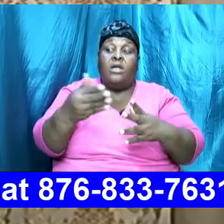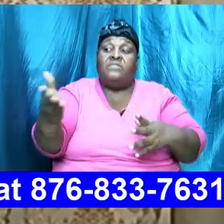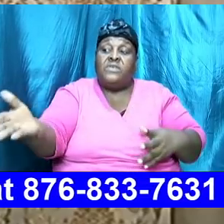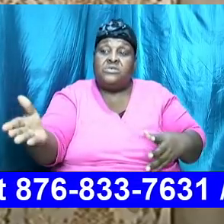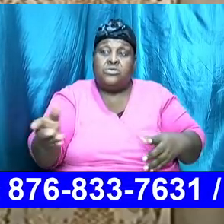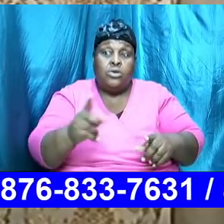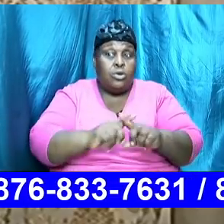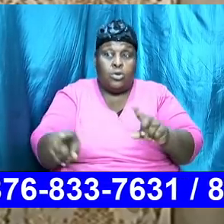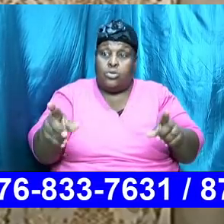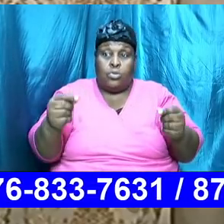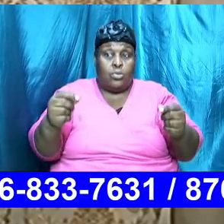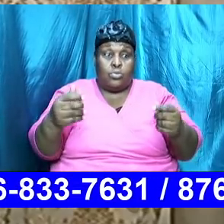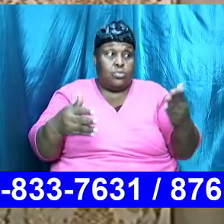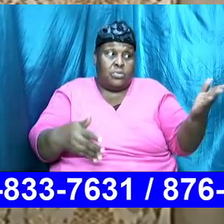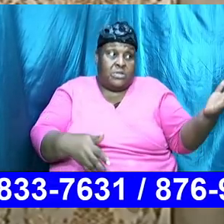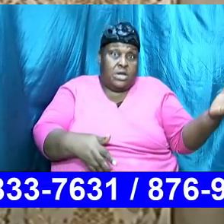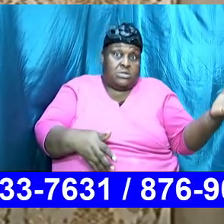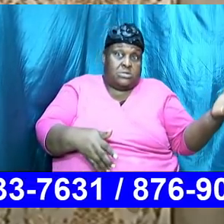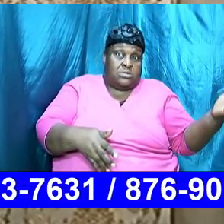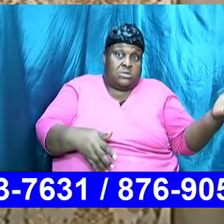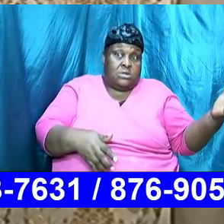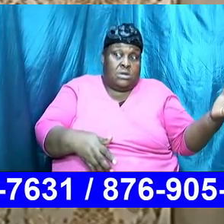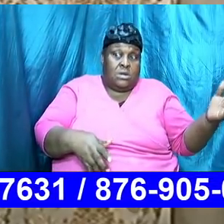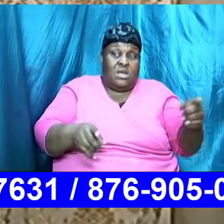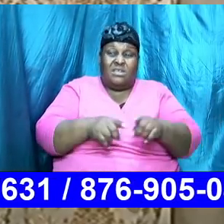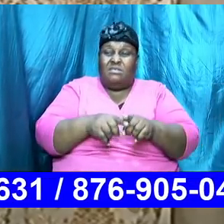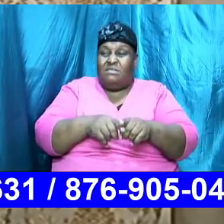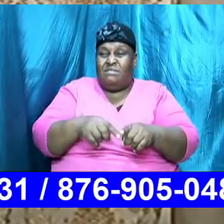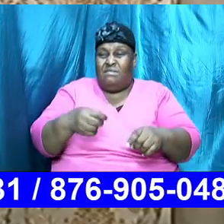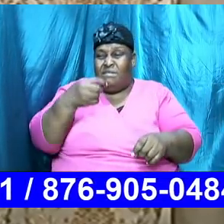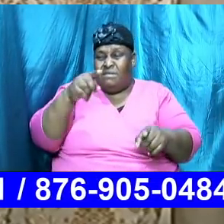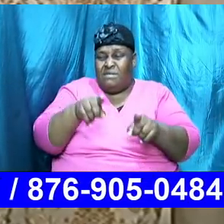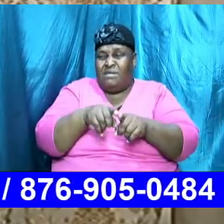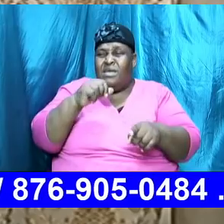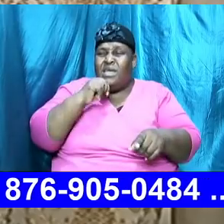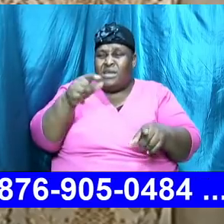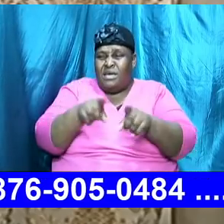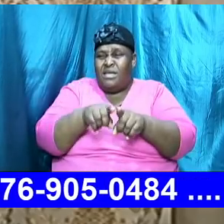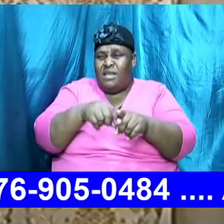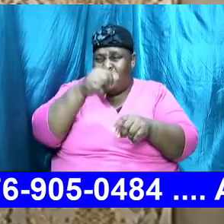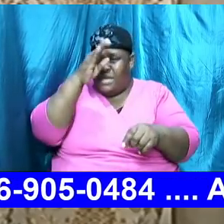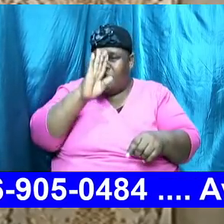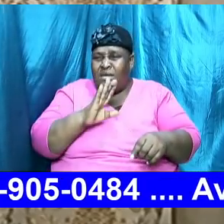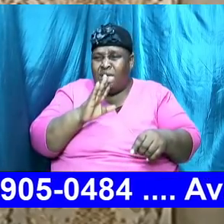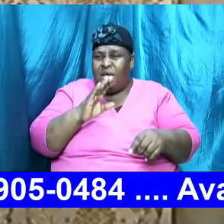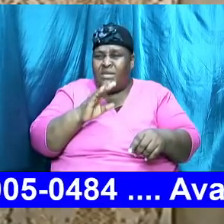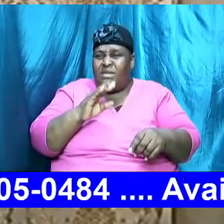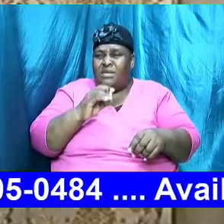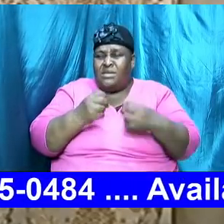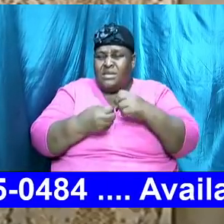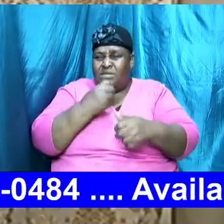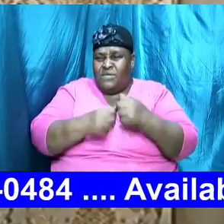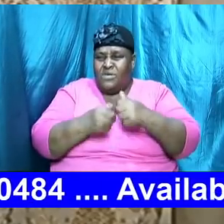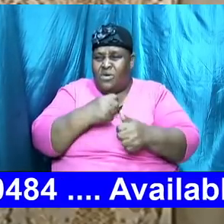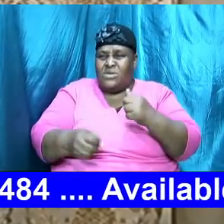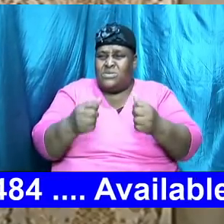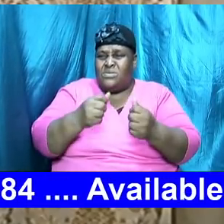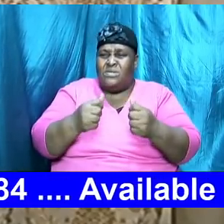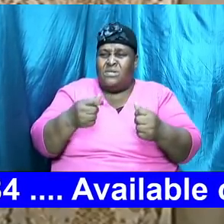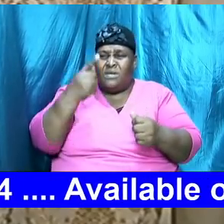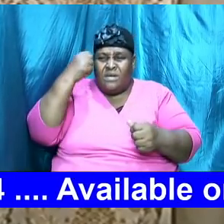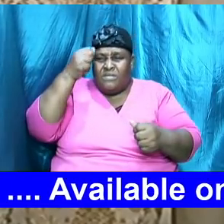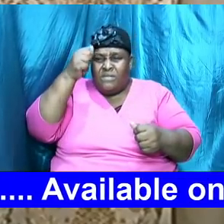God was making difficult for Adam God knows why he had that there but God also